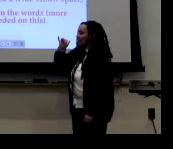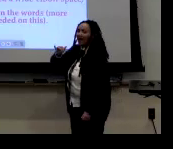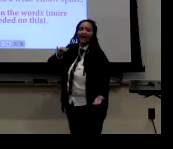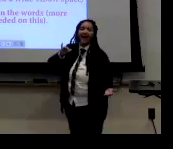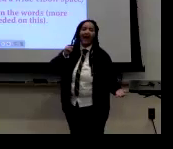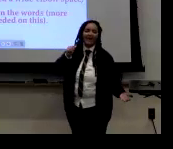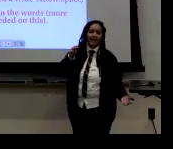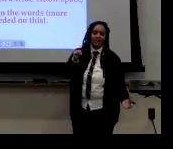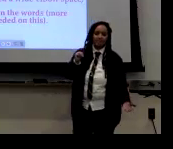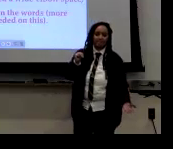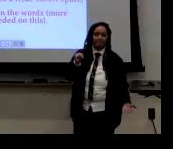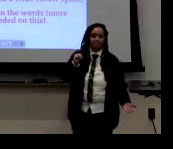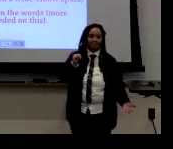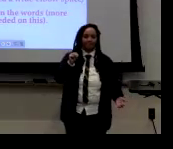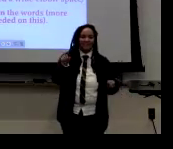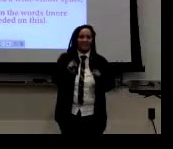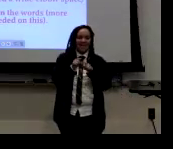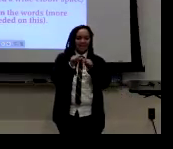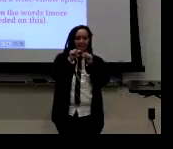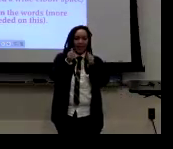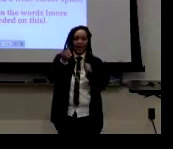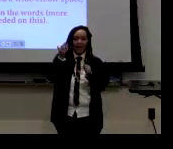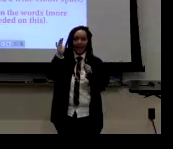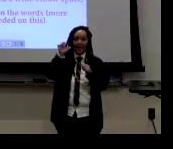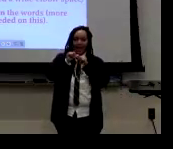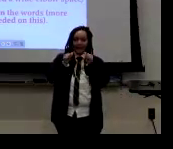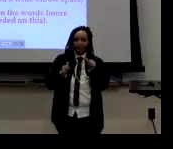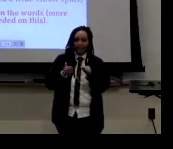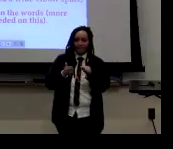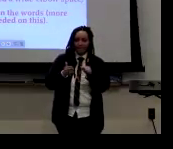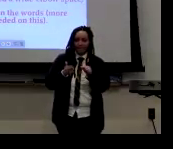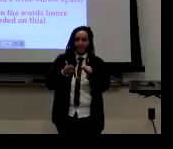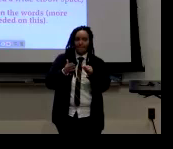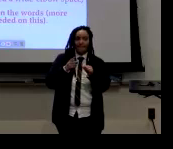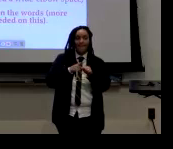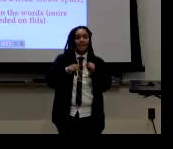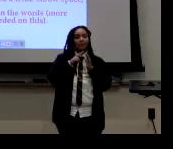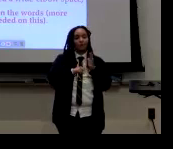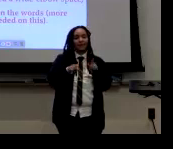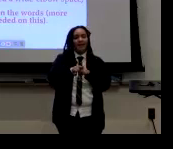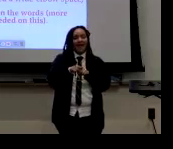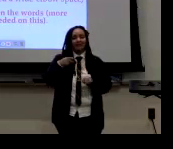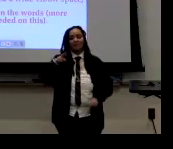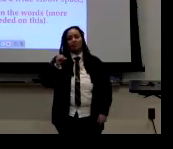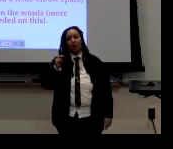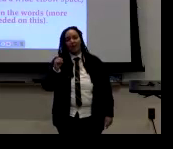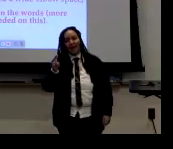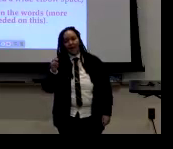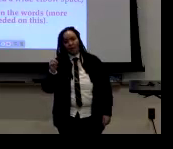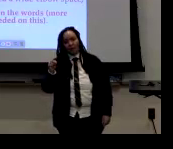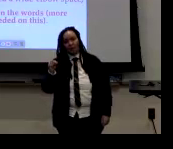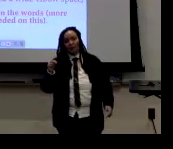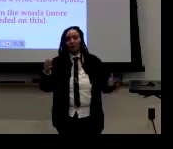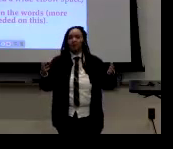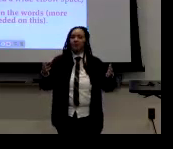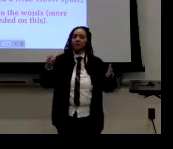and that does look similar to the, am handshape. It's the same handshape, um,